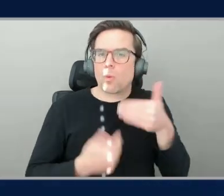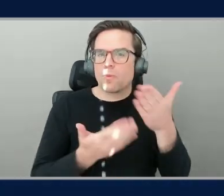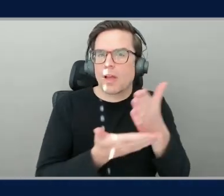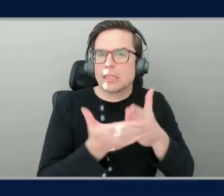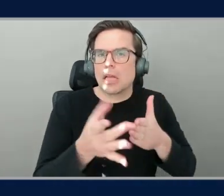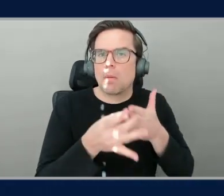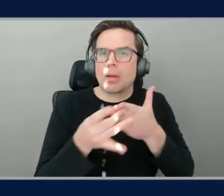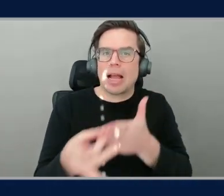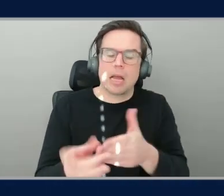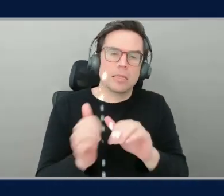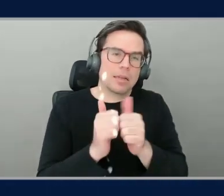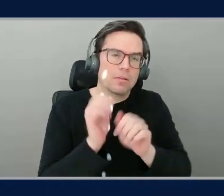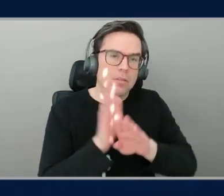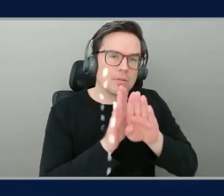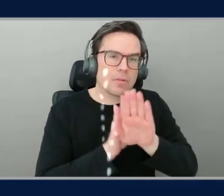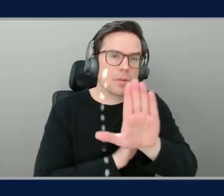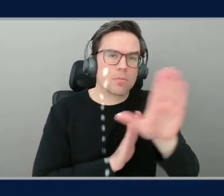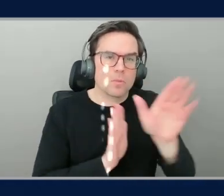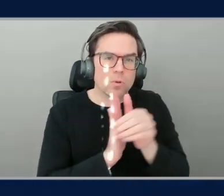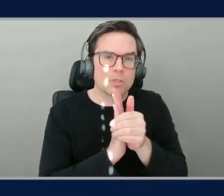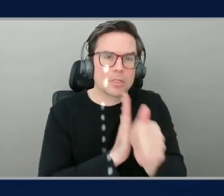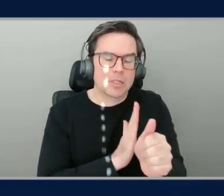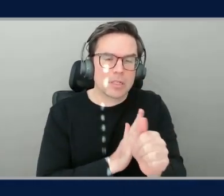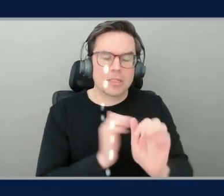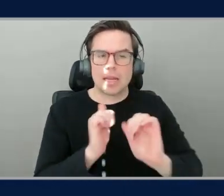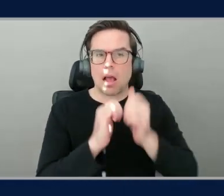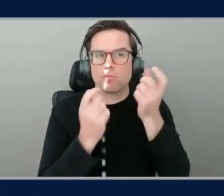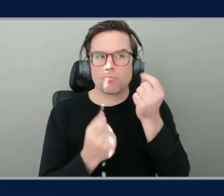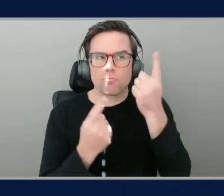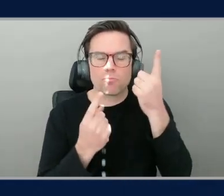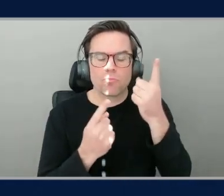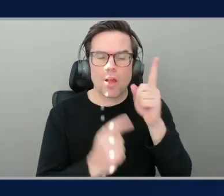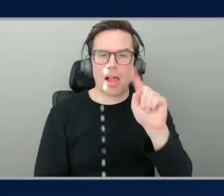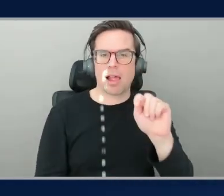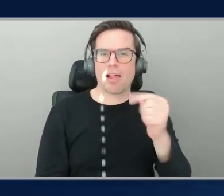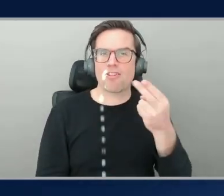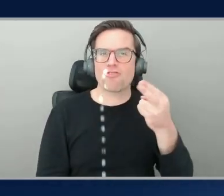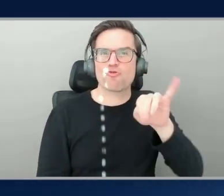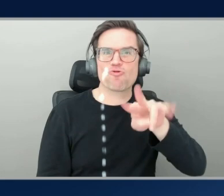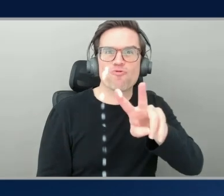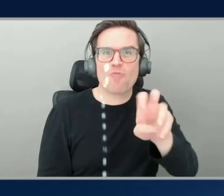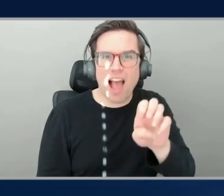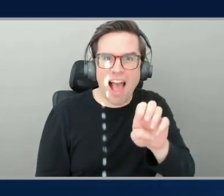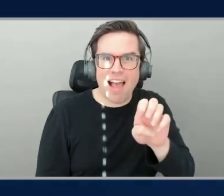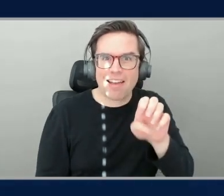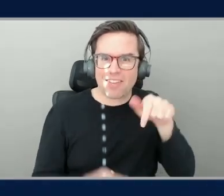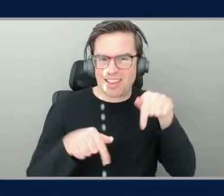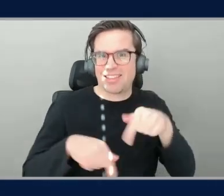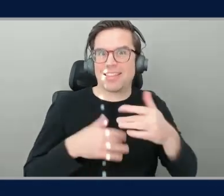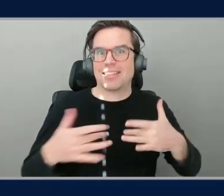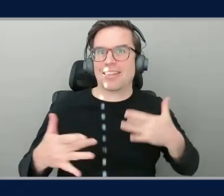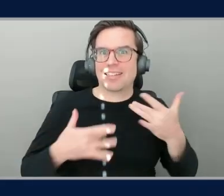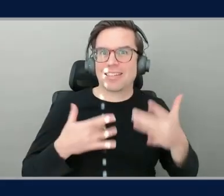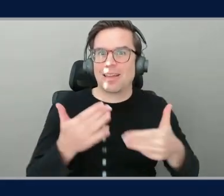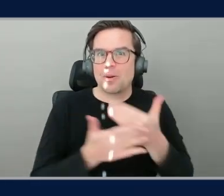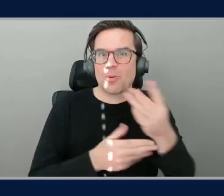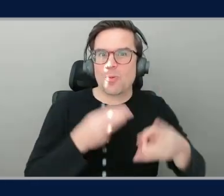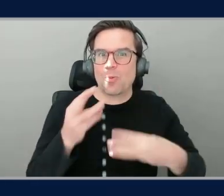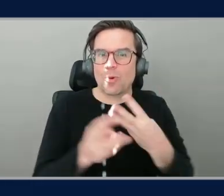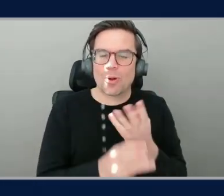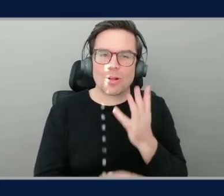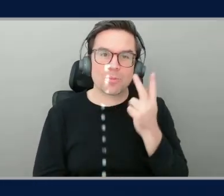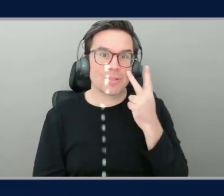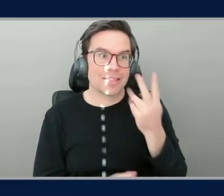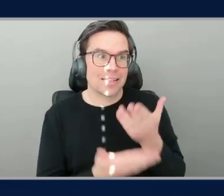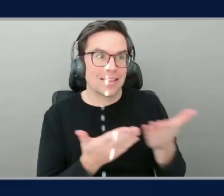understand and to thrive in this really new and exciting world. You're going to get to see things in action. You're going to get to see Amazon Q Developer.